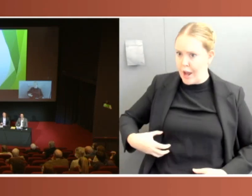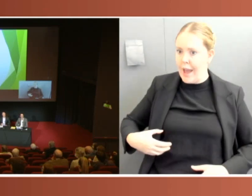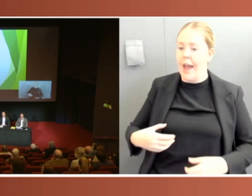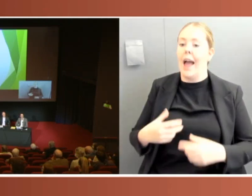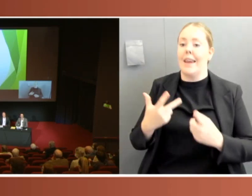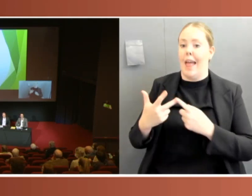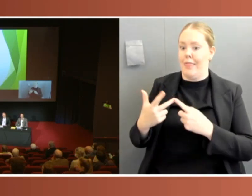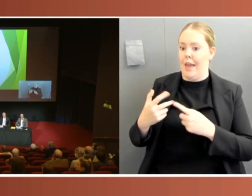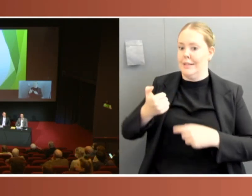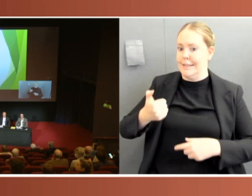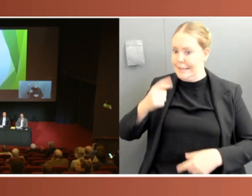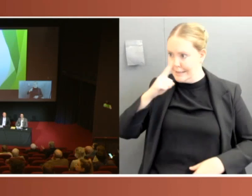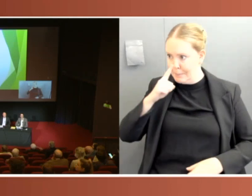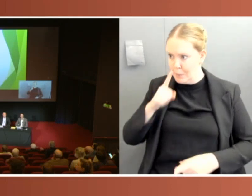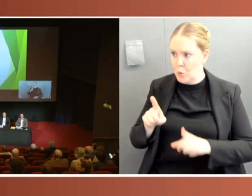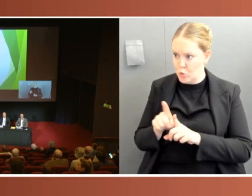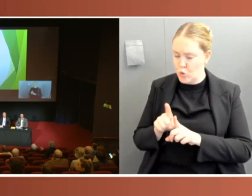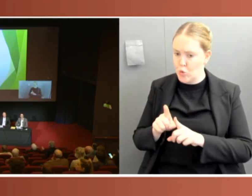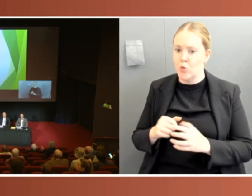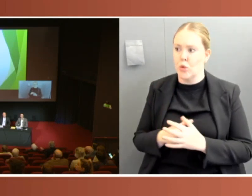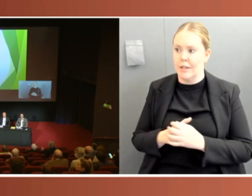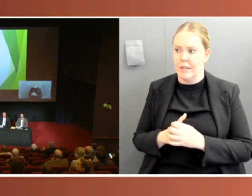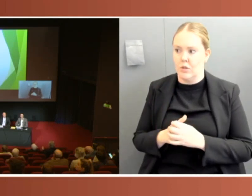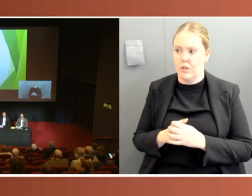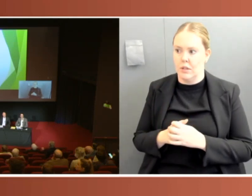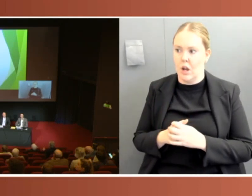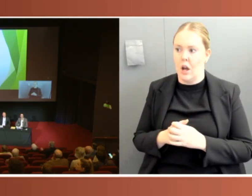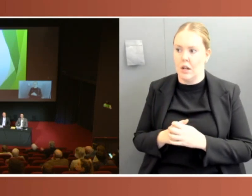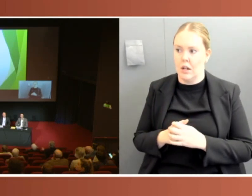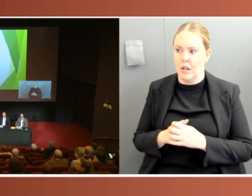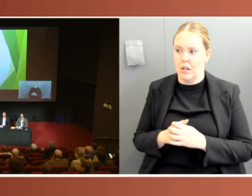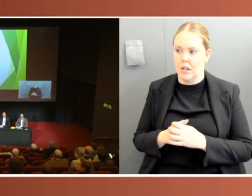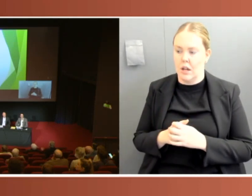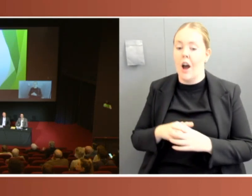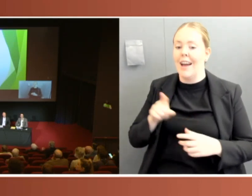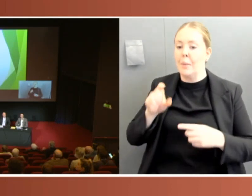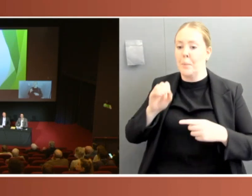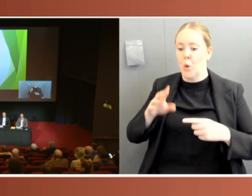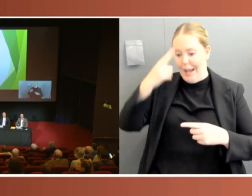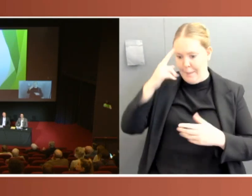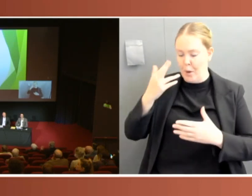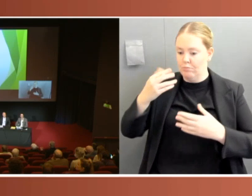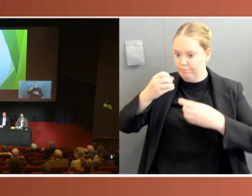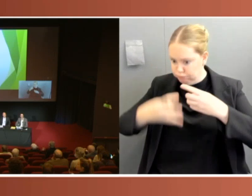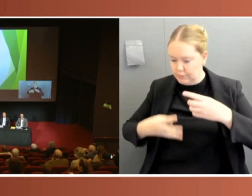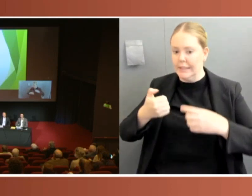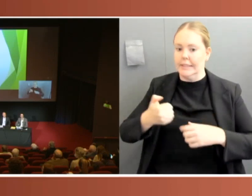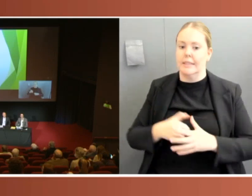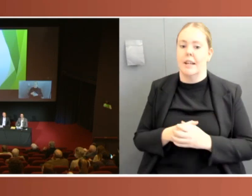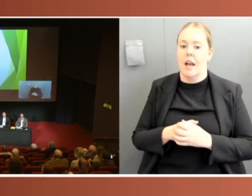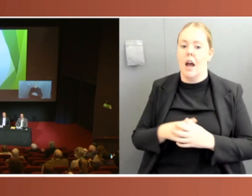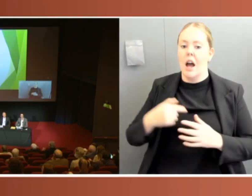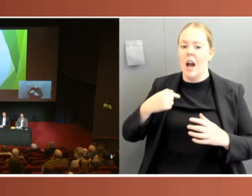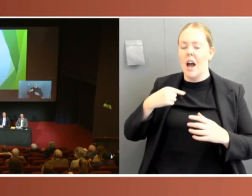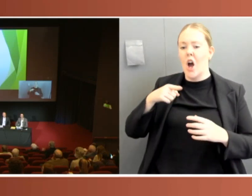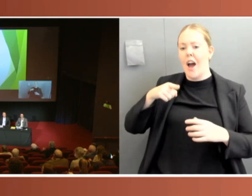I, well, a comment first. I consider that some of the actions of the Morrison government were part of the culture of